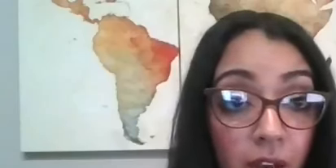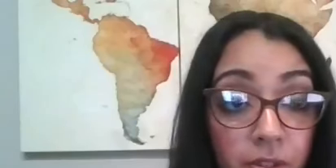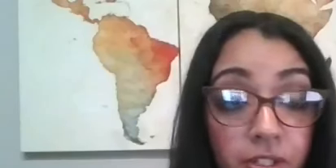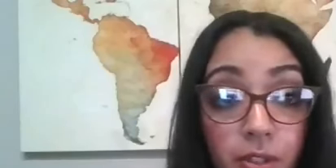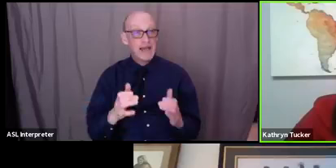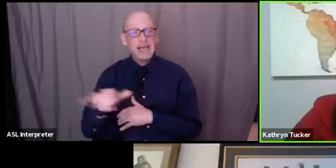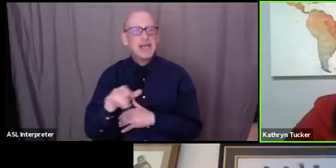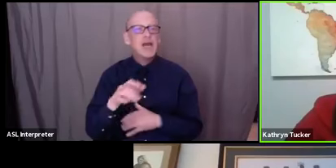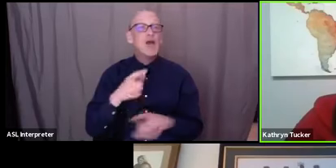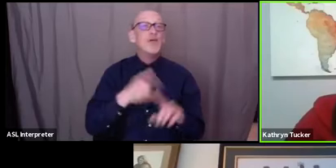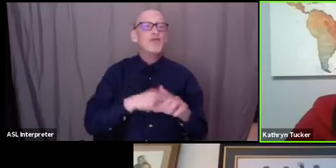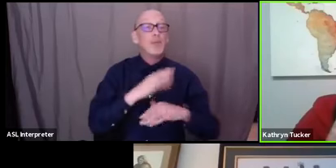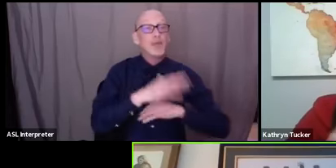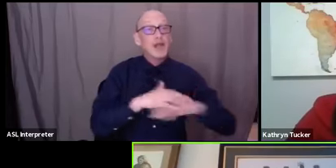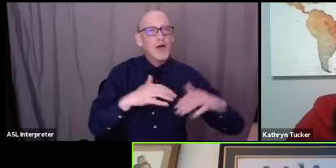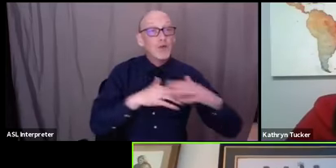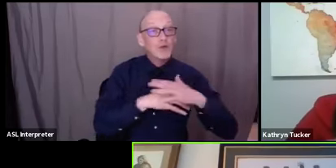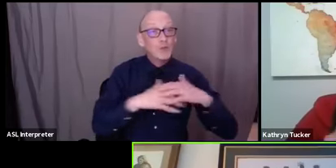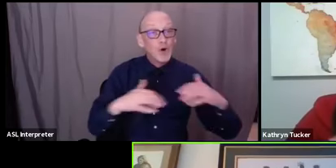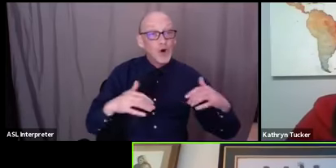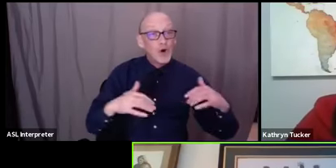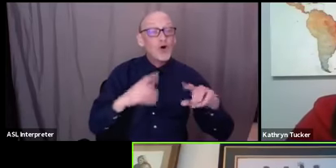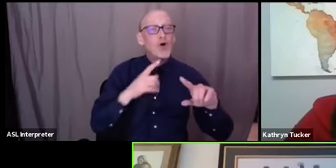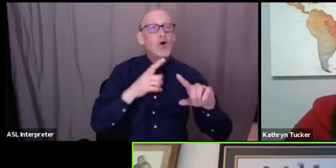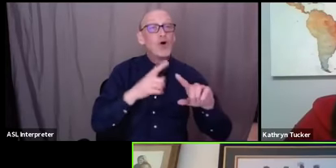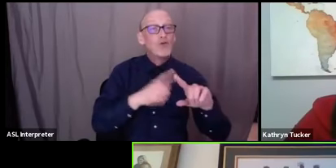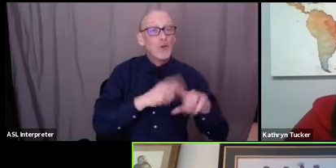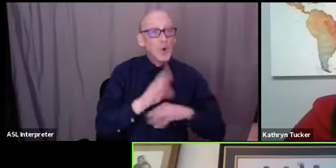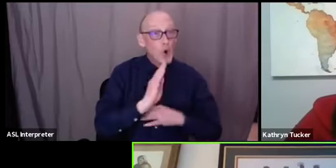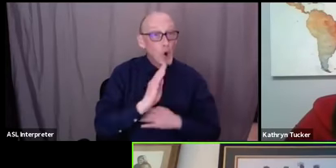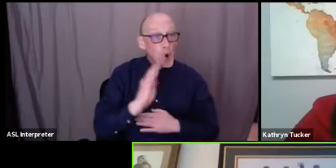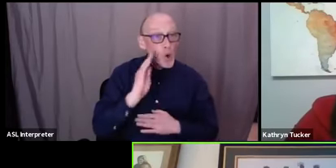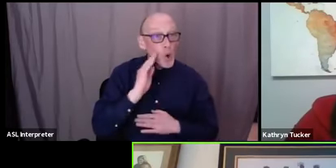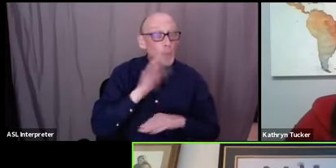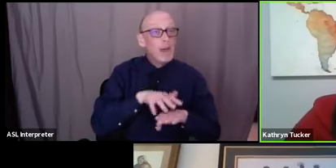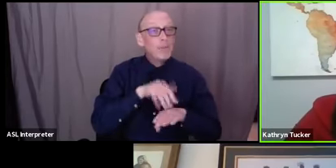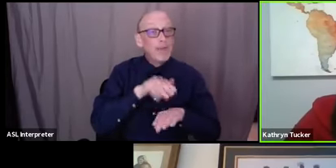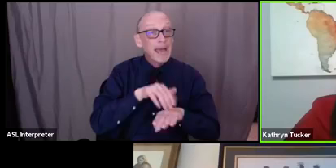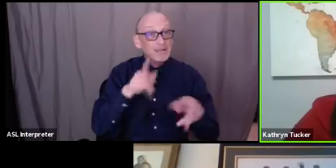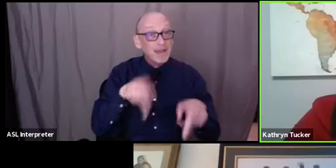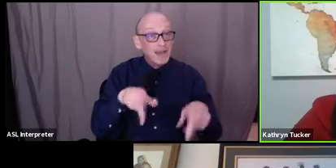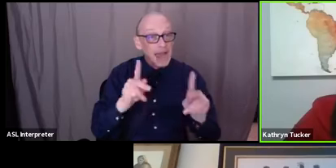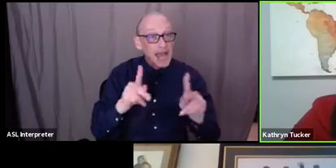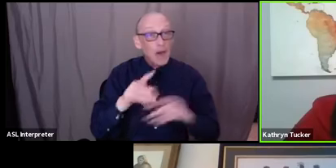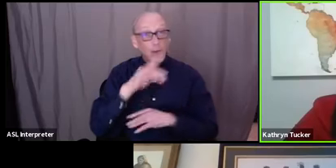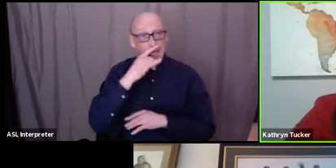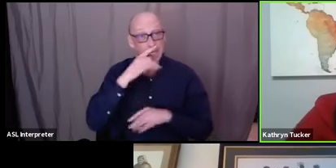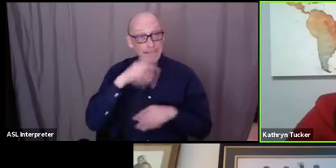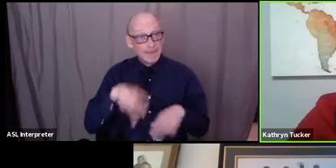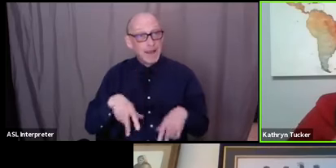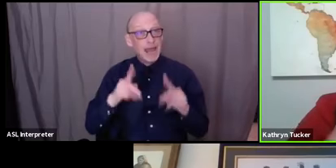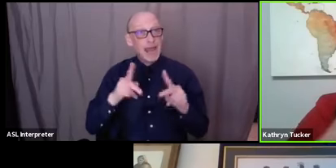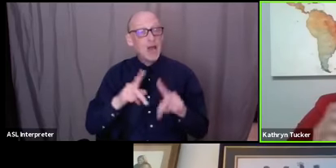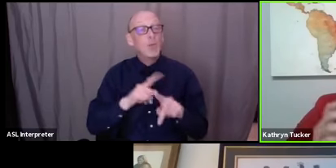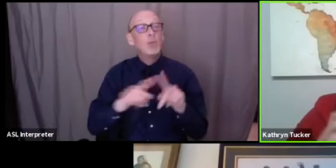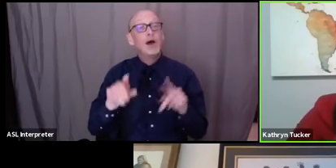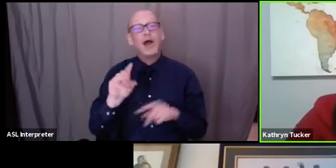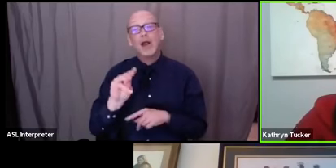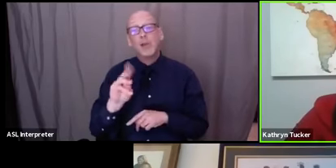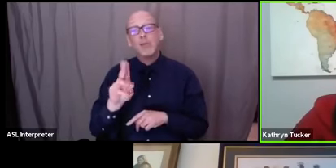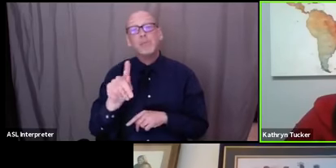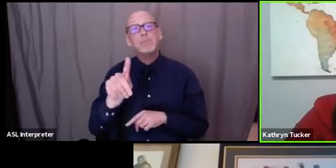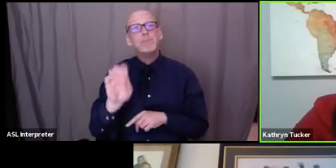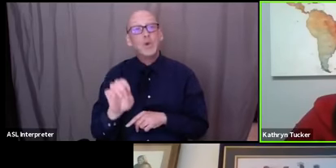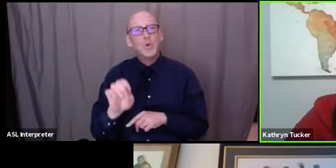allowed children allowed just put your microphone on mute my kids might pop up in the back you never know um but